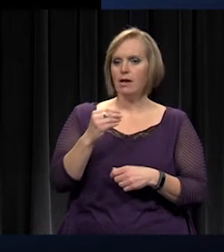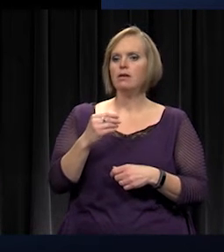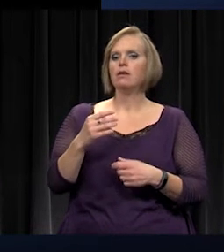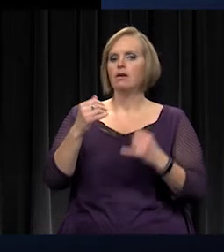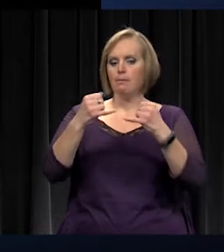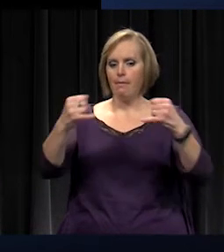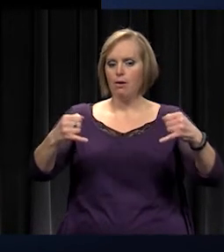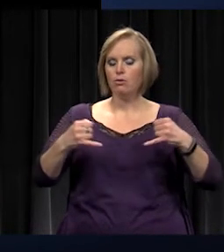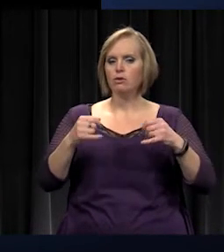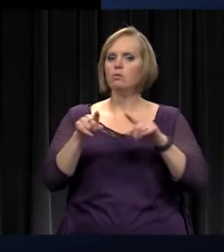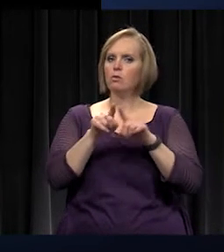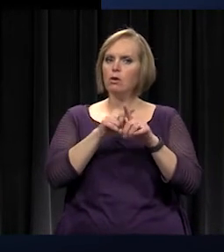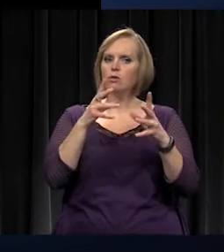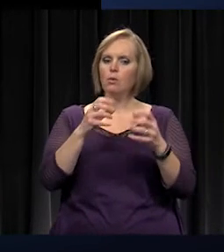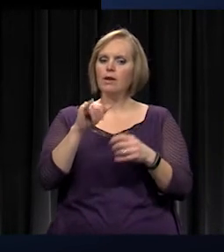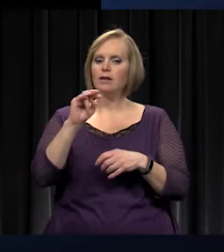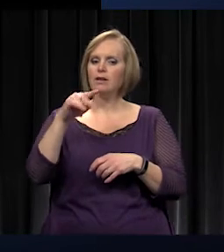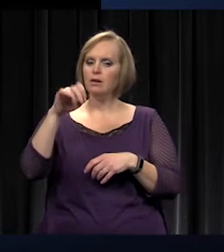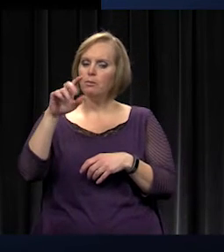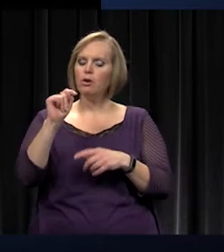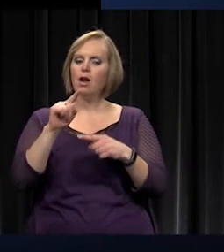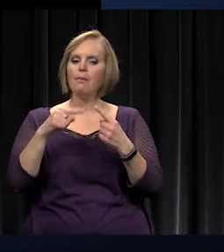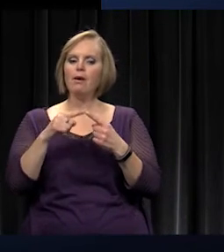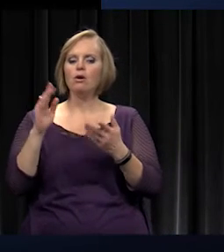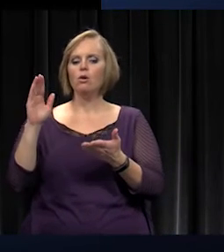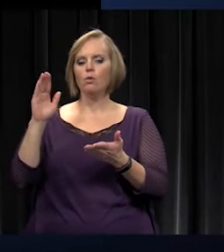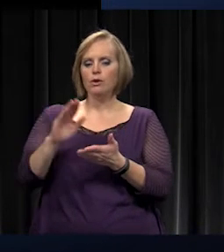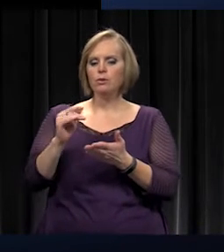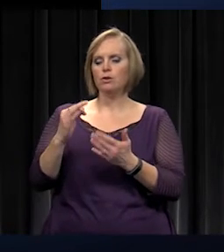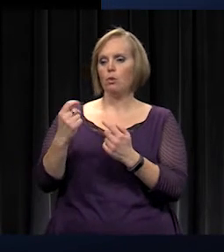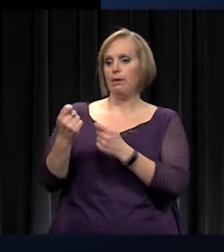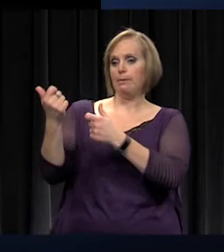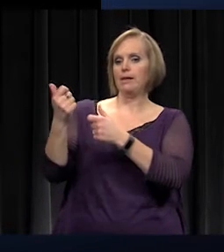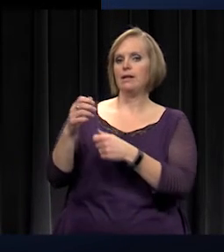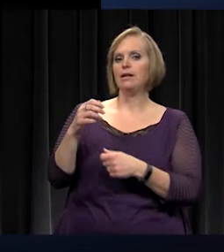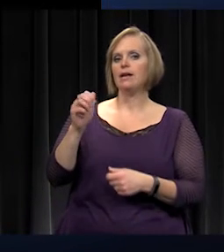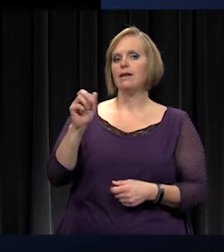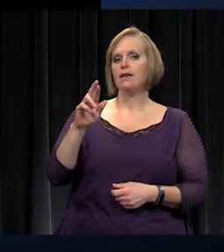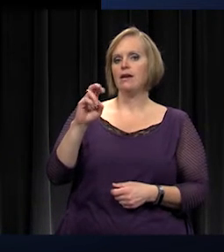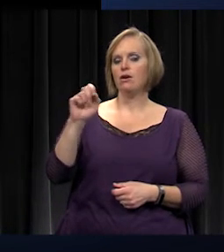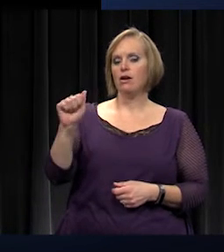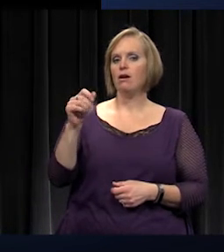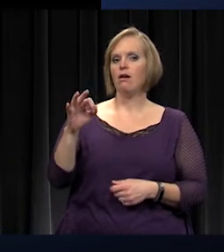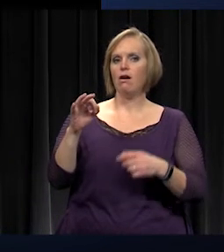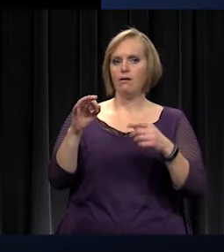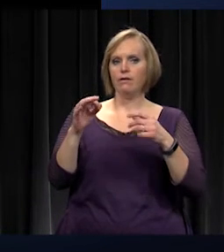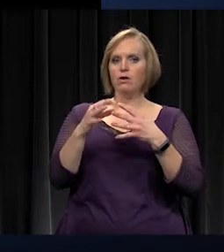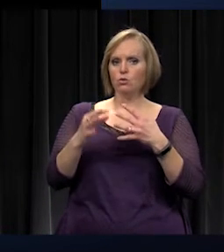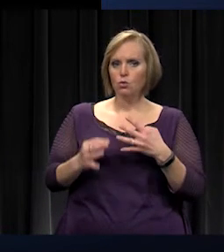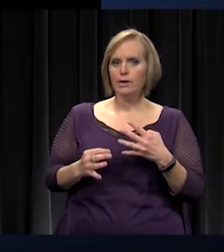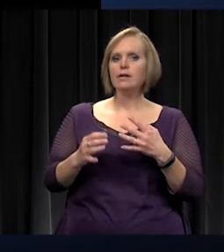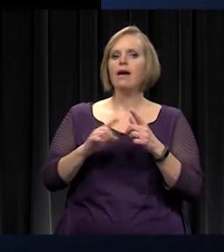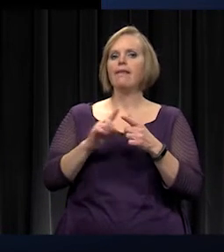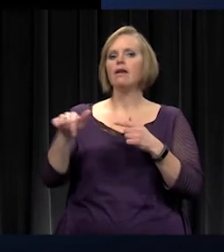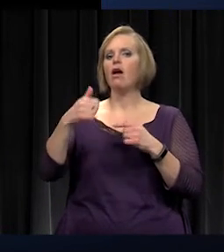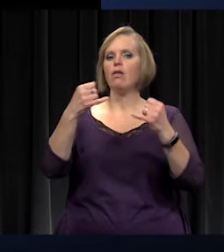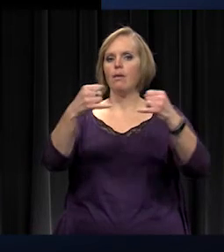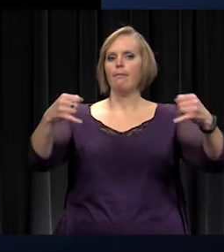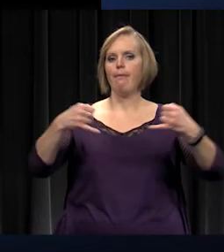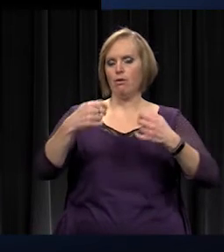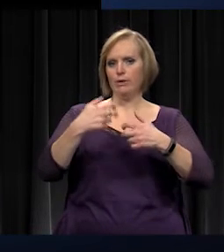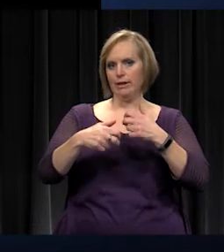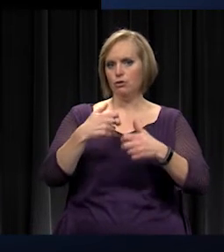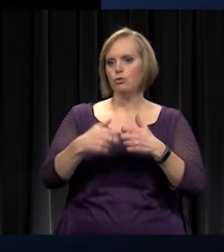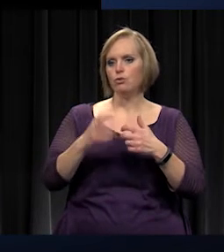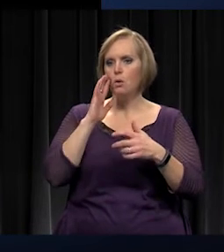on either reducing or eliminating those areas of choice. And then any other boundary issues that would come up, and we knew they would, and in fact they